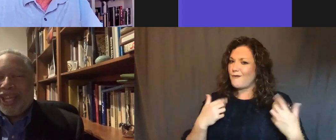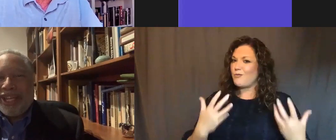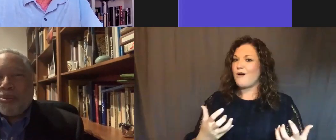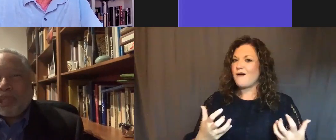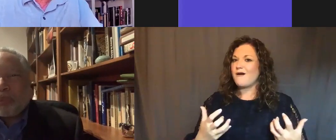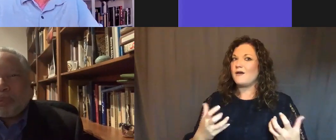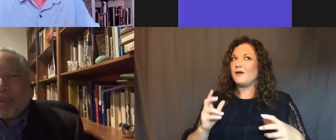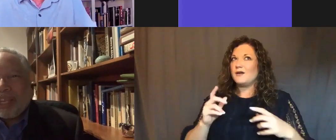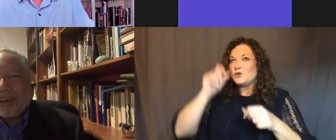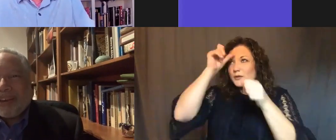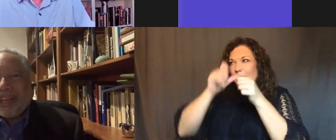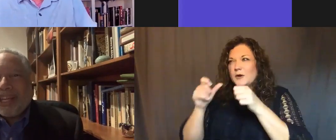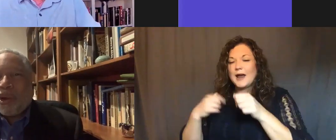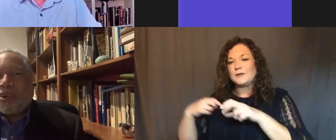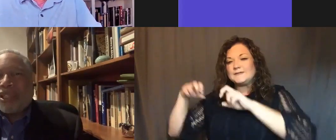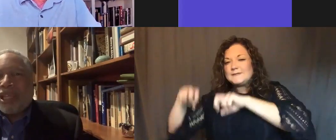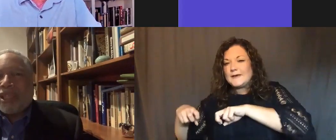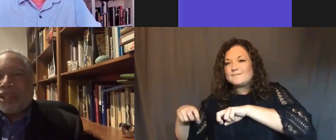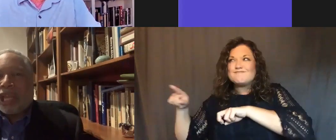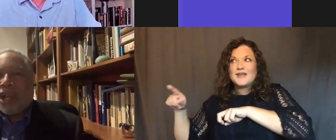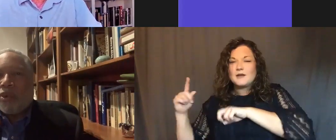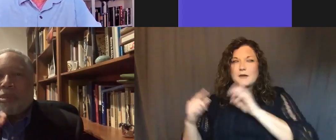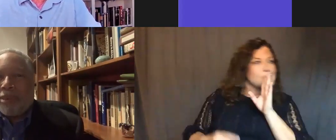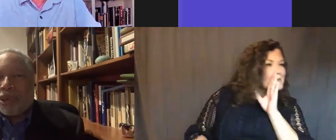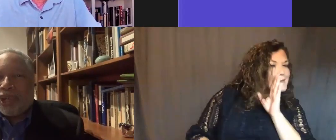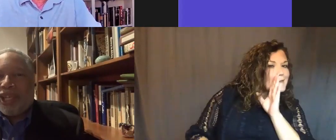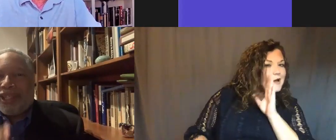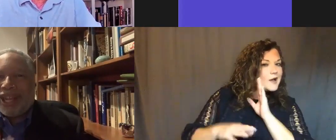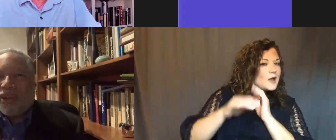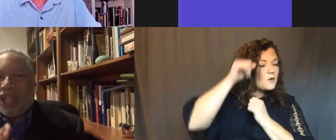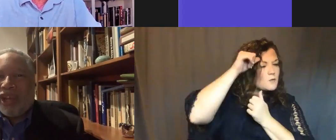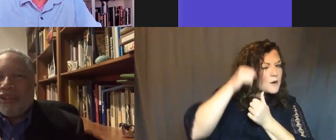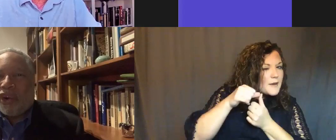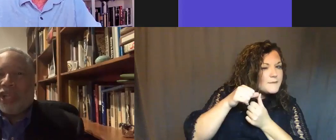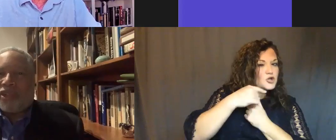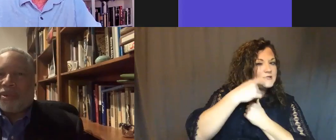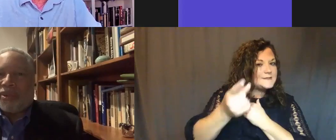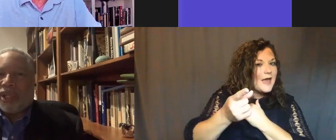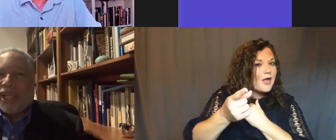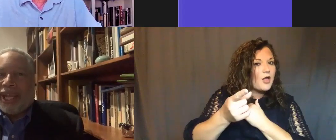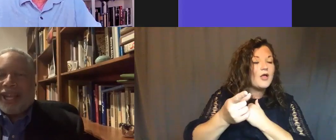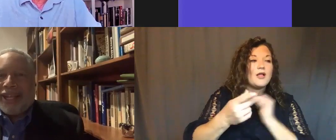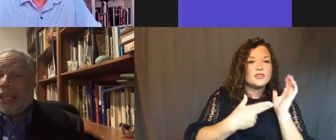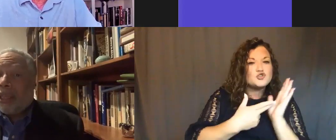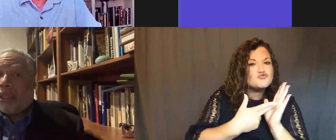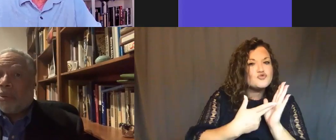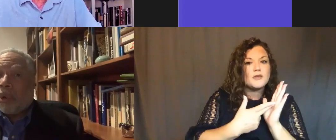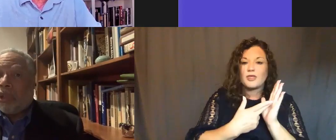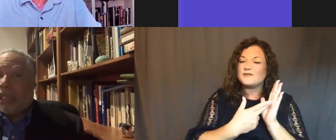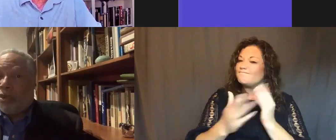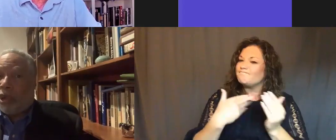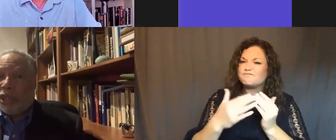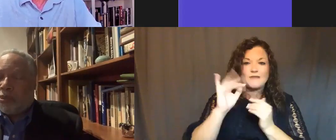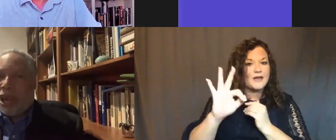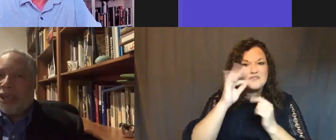him and then he'd whisper in my ear and he'd always say things like, remember, tell the unvarnished truth. And then I think the